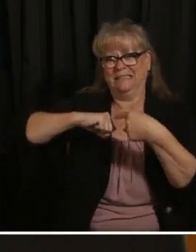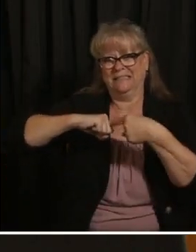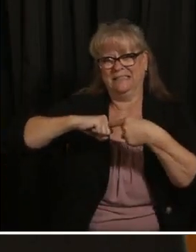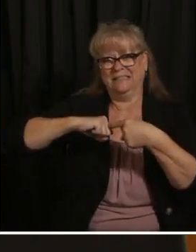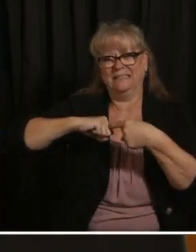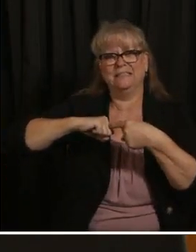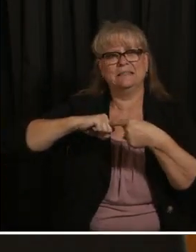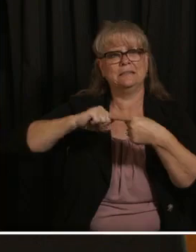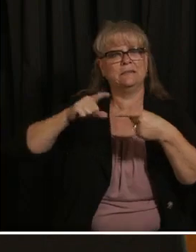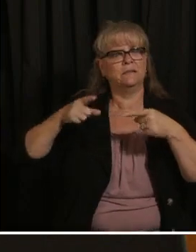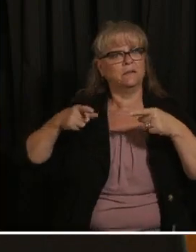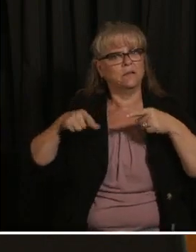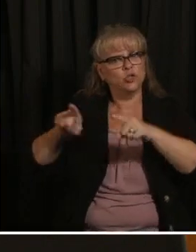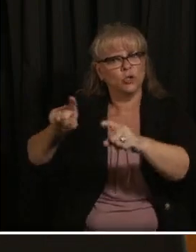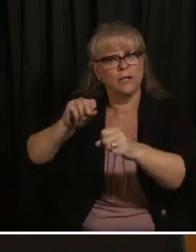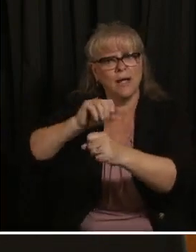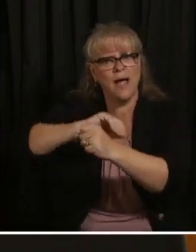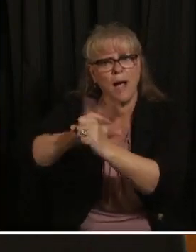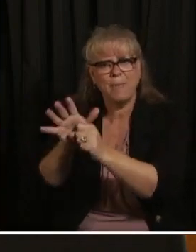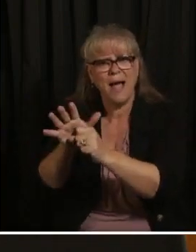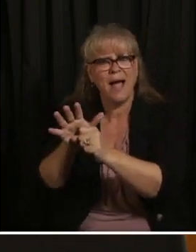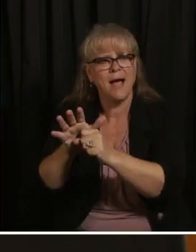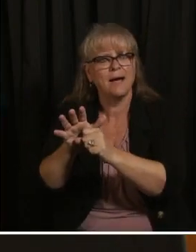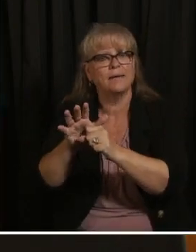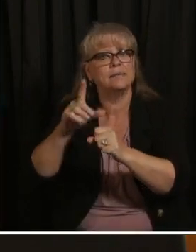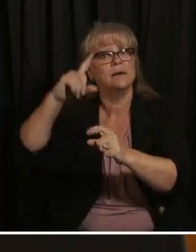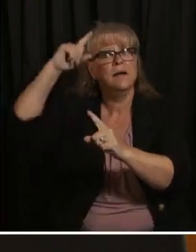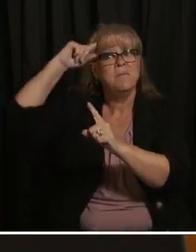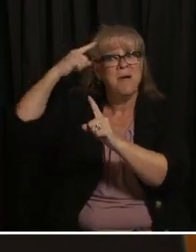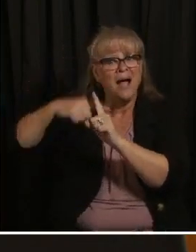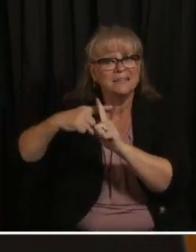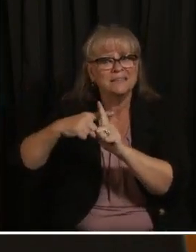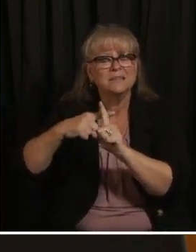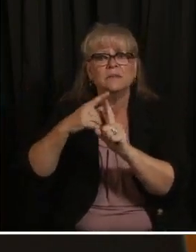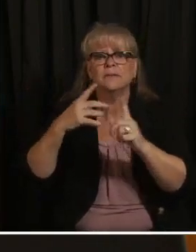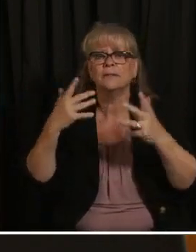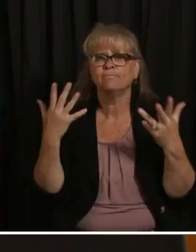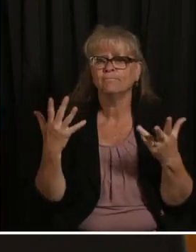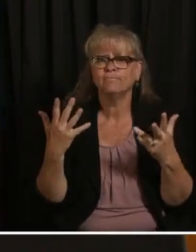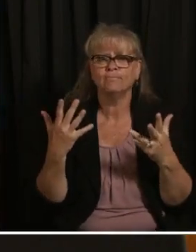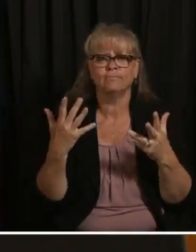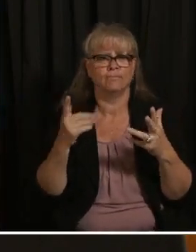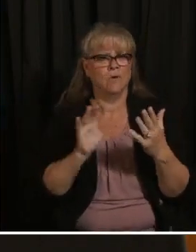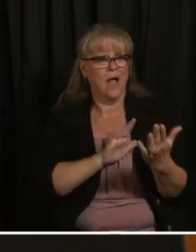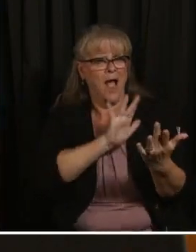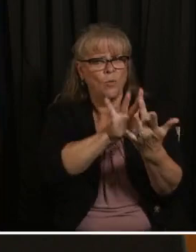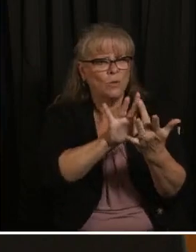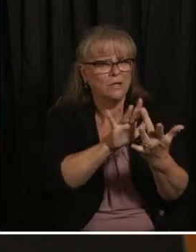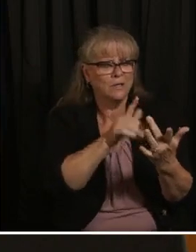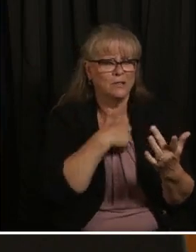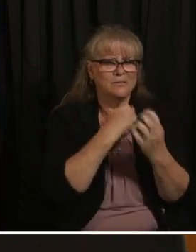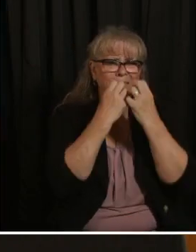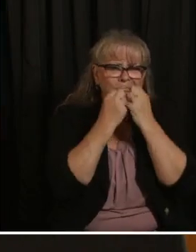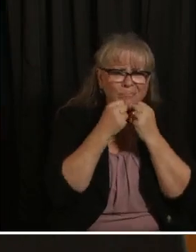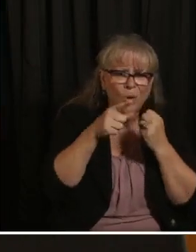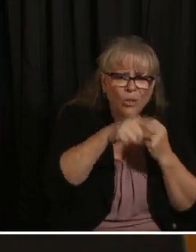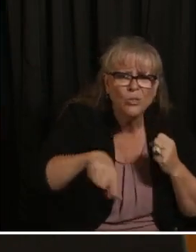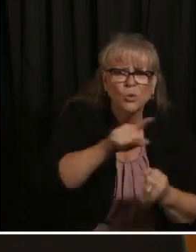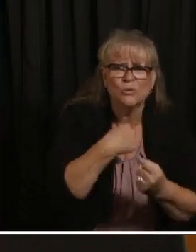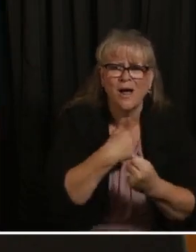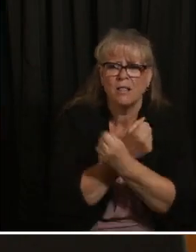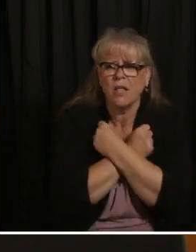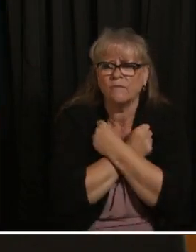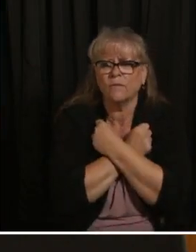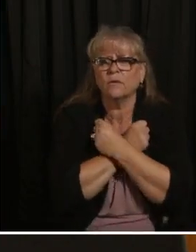outlook reaching out to the ones I love for help in my times of need and doing my part to ensure the health and safety of those around me